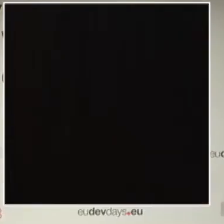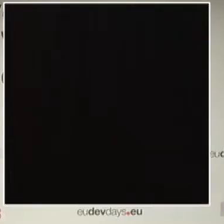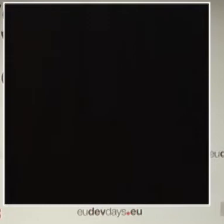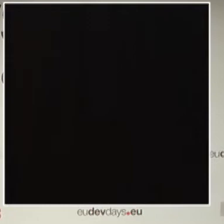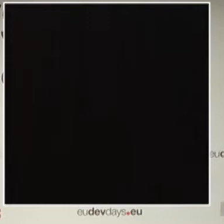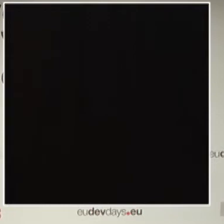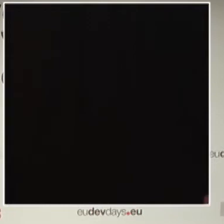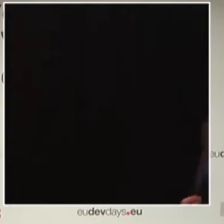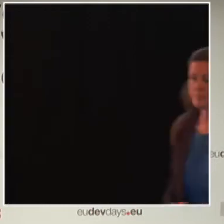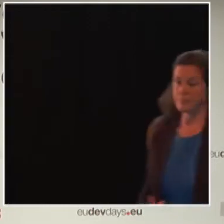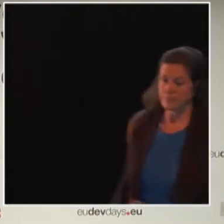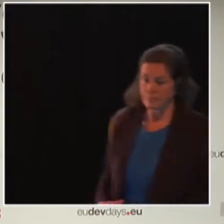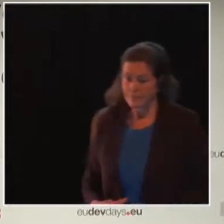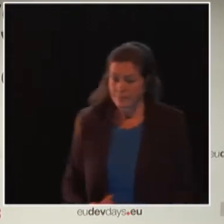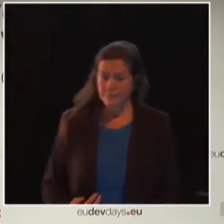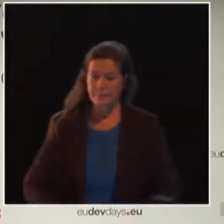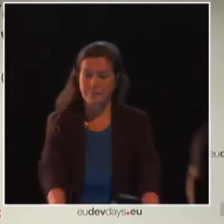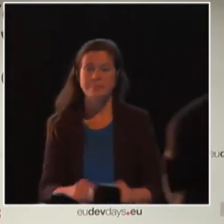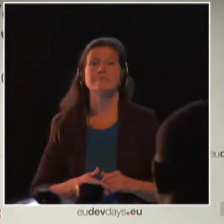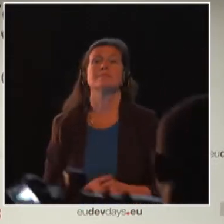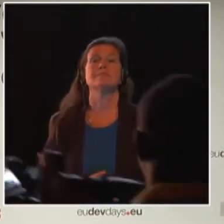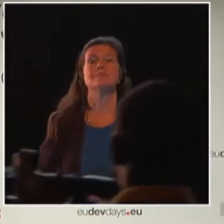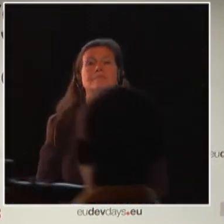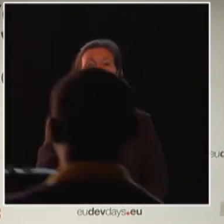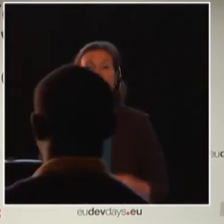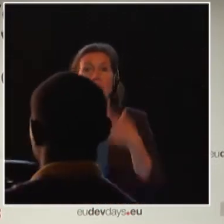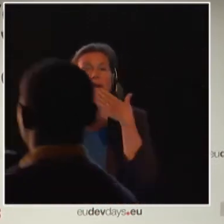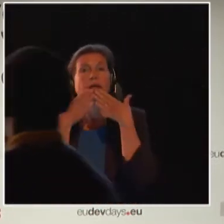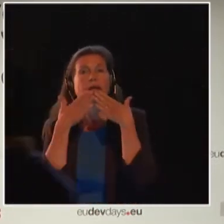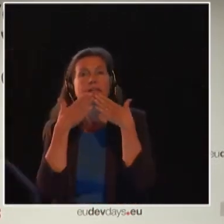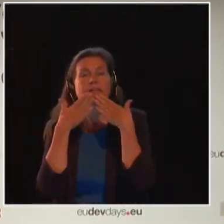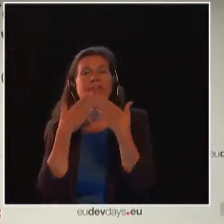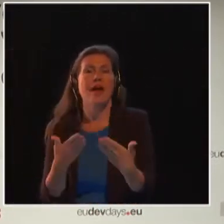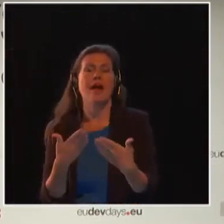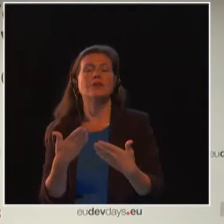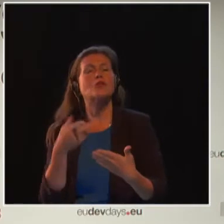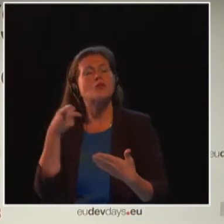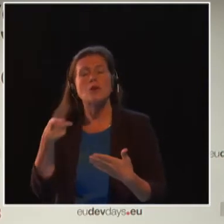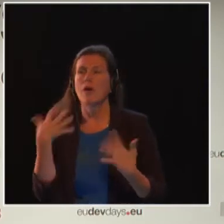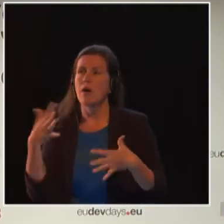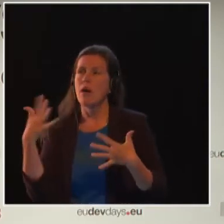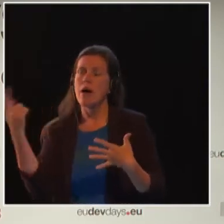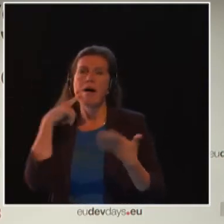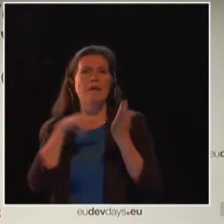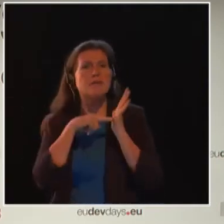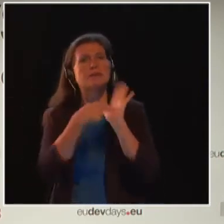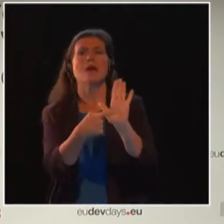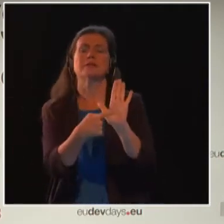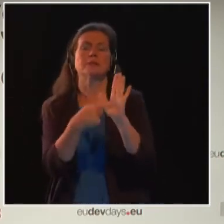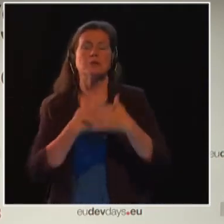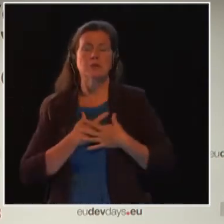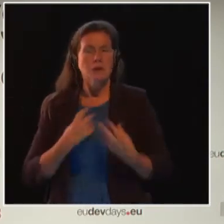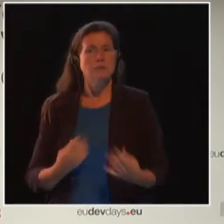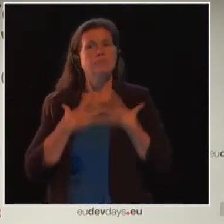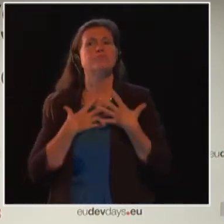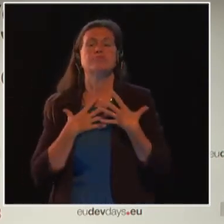Thank you, Jaha, for your important testimony and the work that you do to end harmful practices across the globe. I'd like to invite